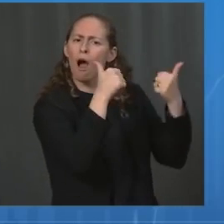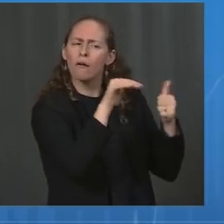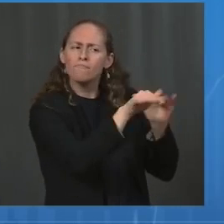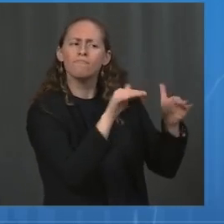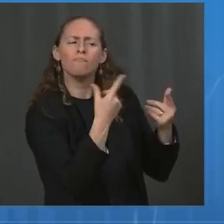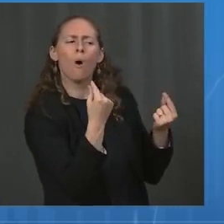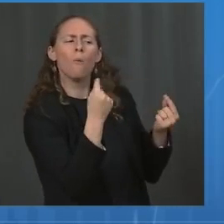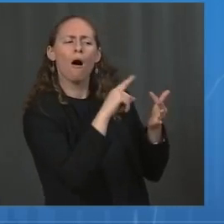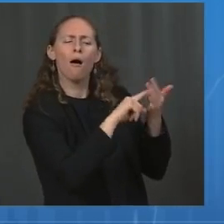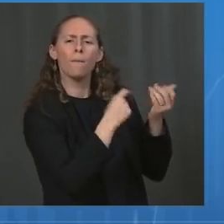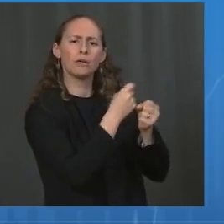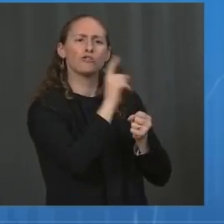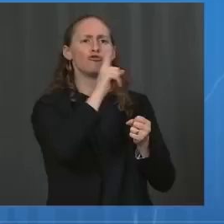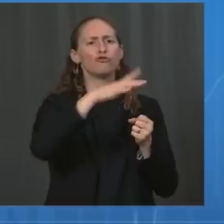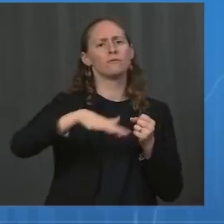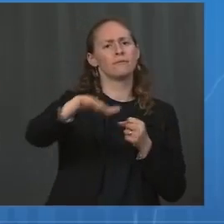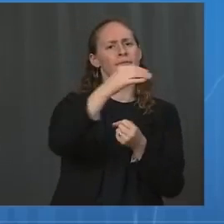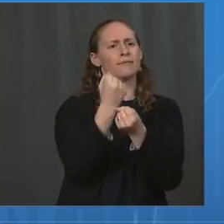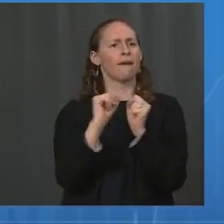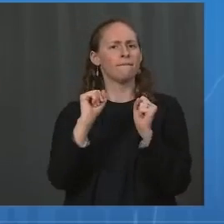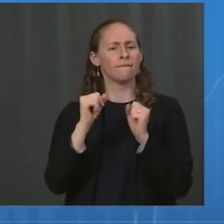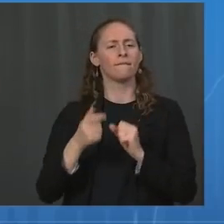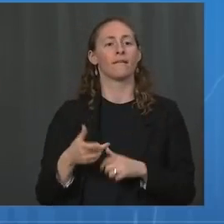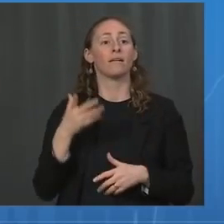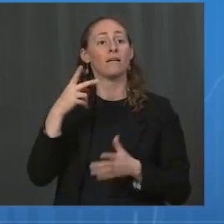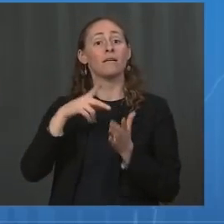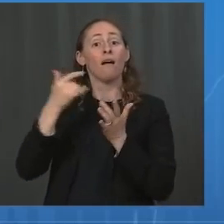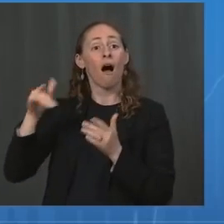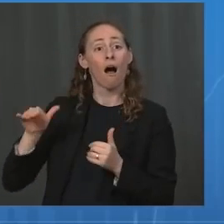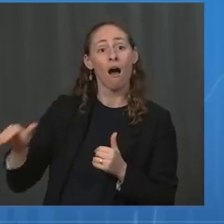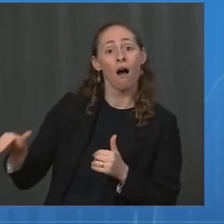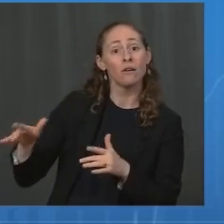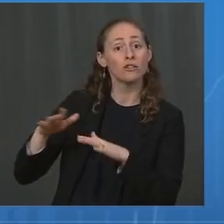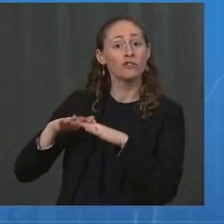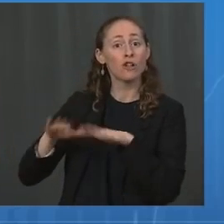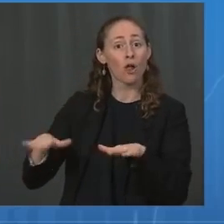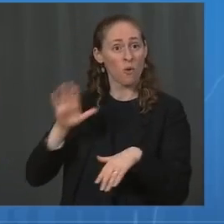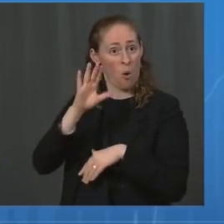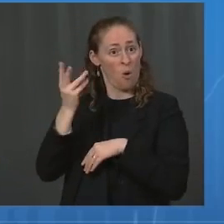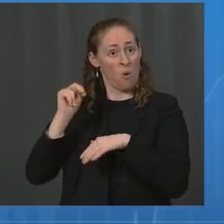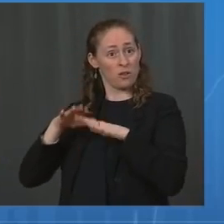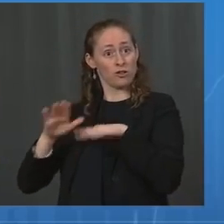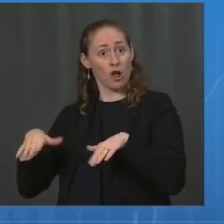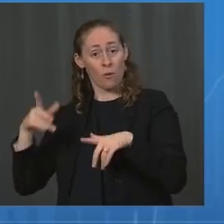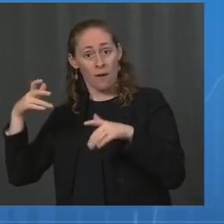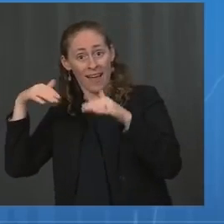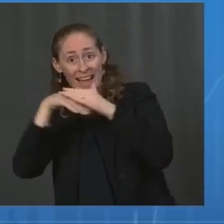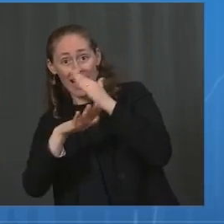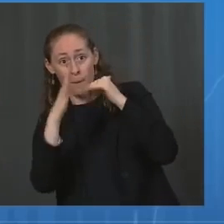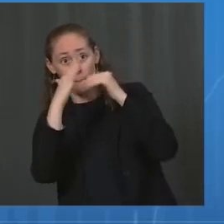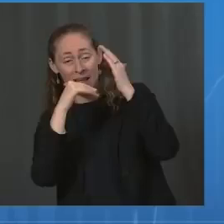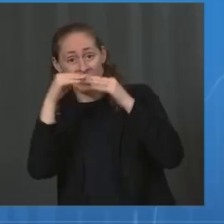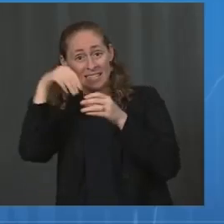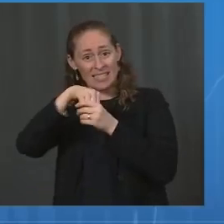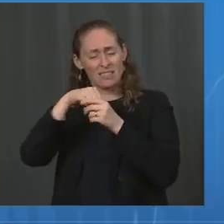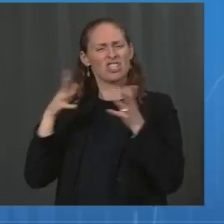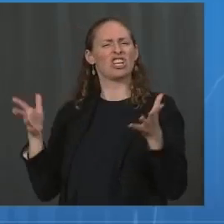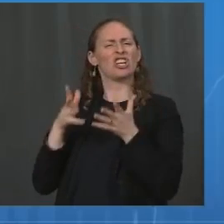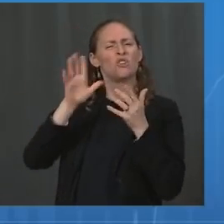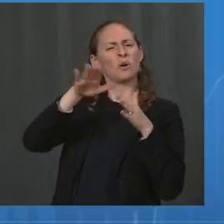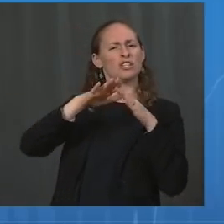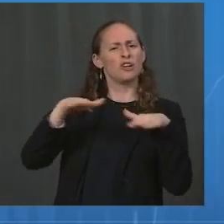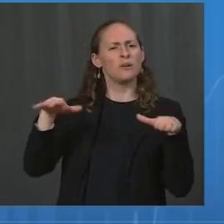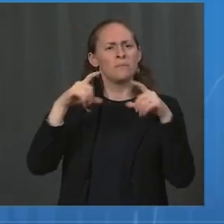encourage their children to wear masks when in public indoor settings. And finally, and perhaps most importantly, parents can